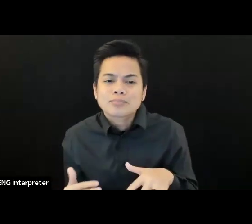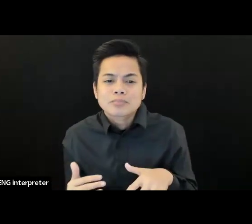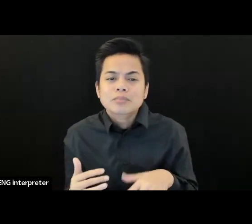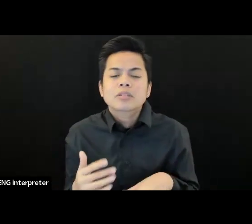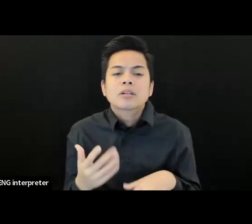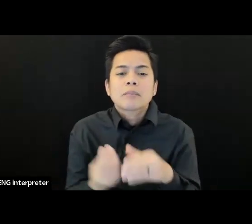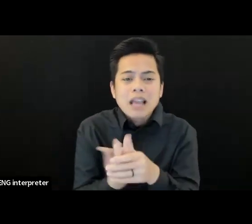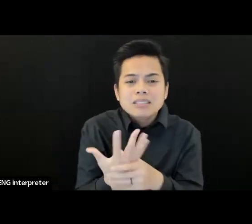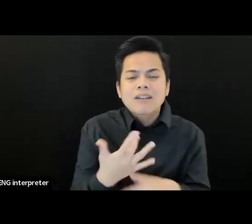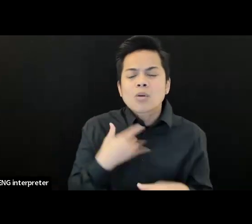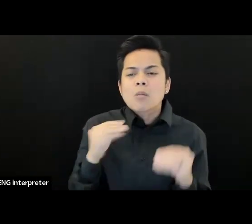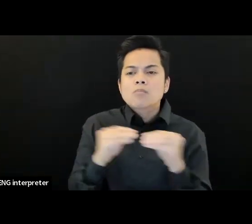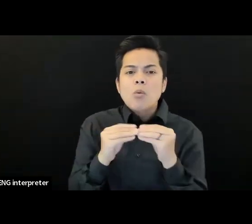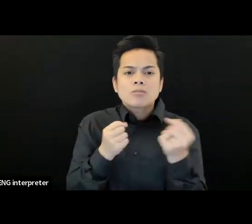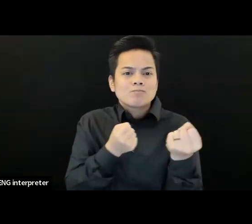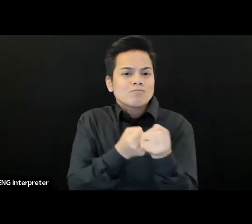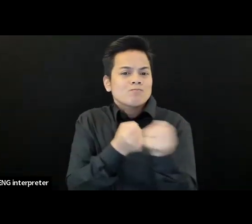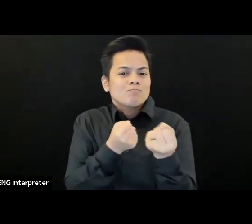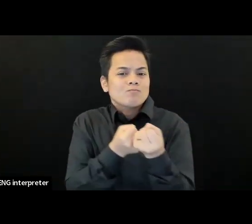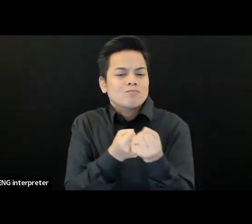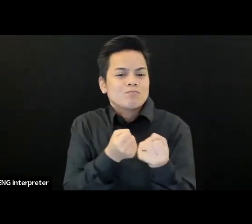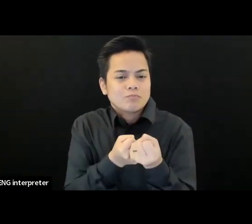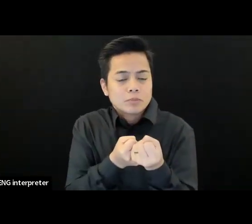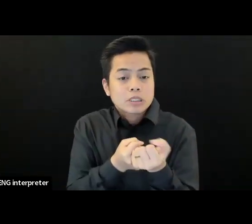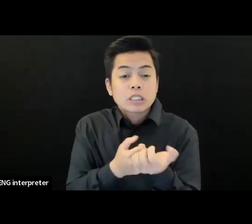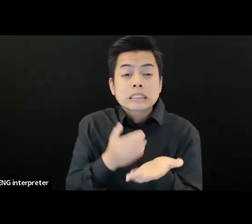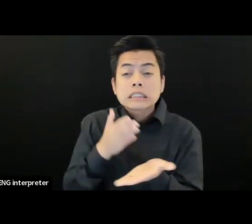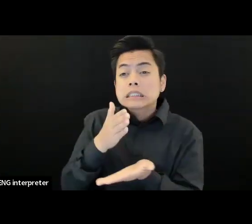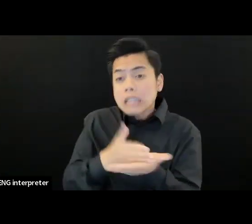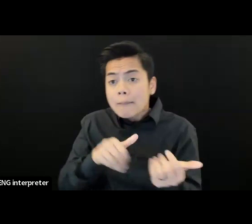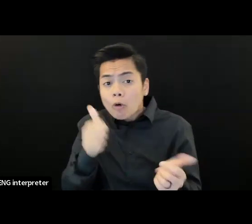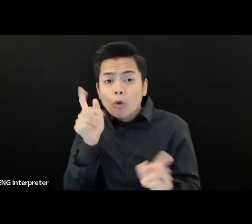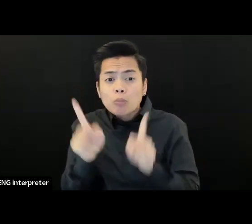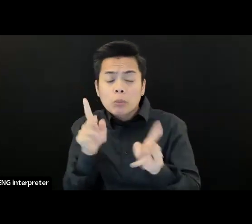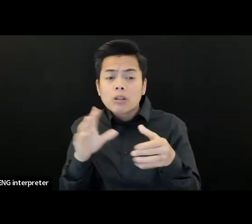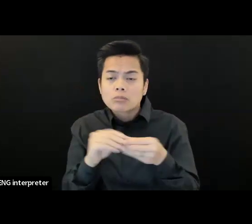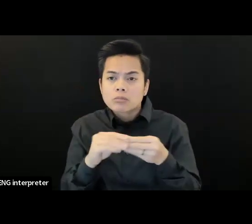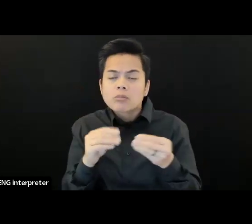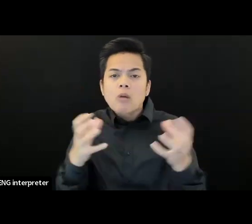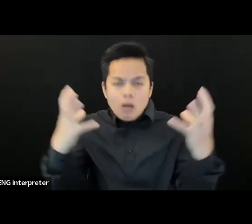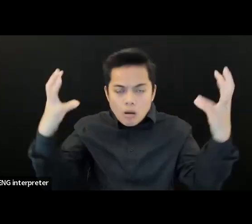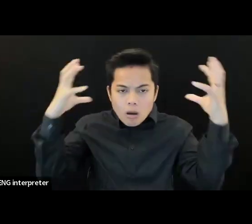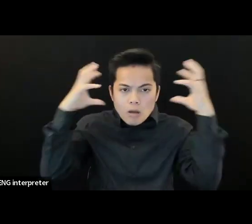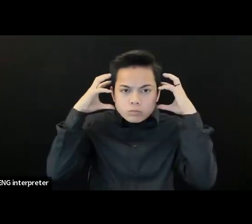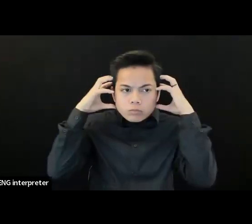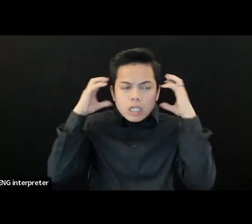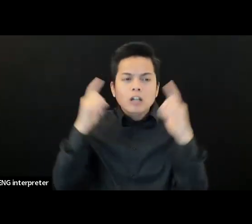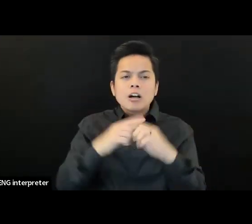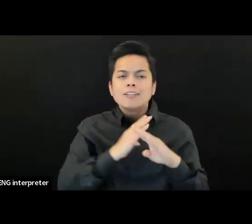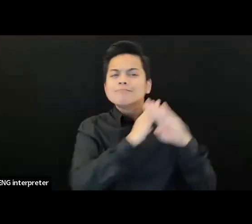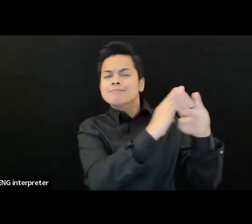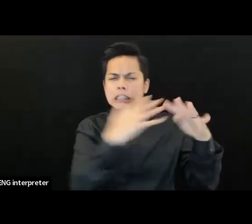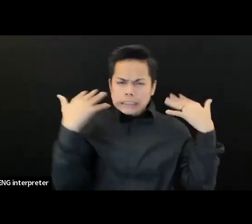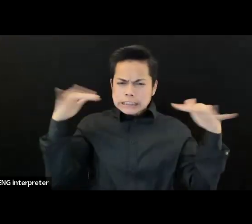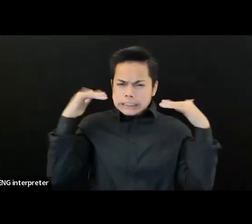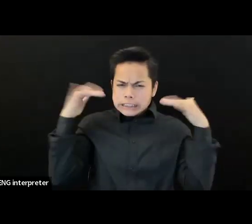Others mentioned noise-canceling headphones and a front desk that allows you to check stuff out and go to a low STEM area